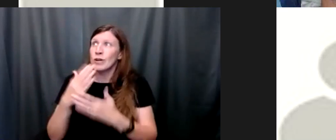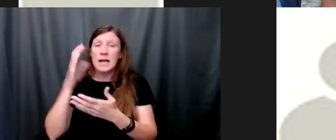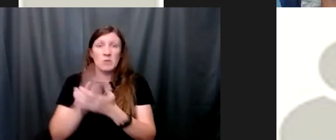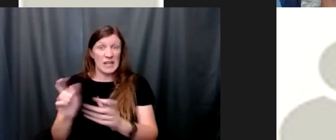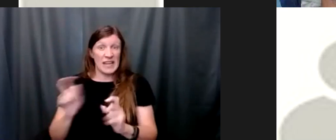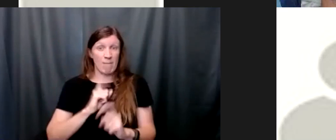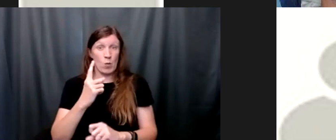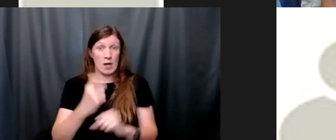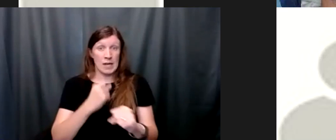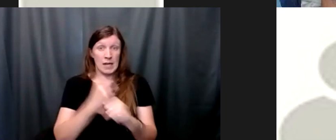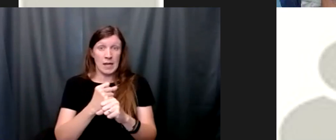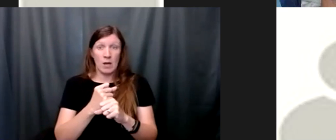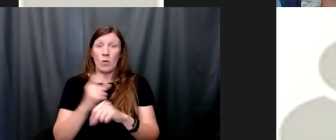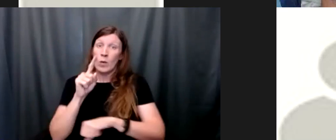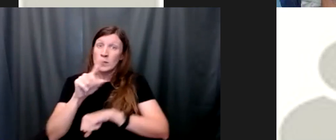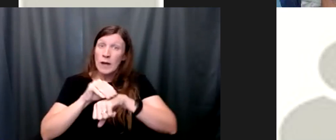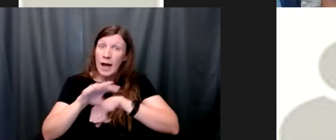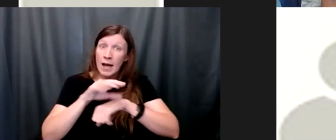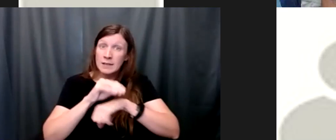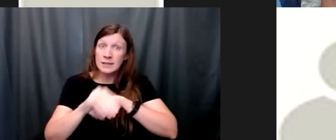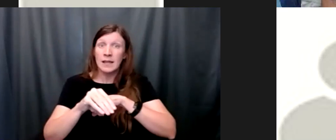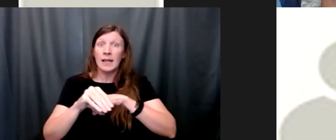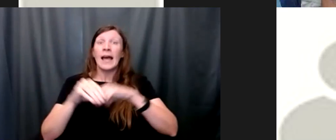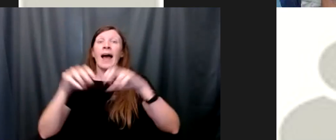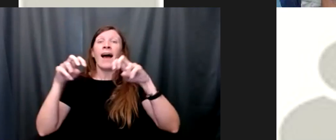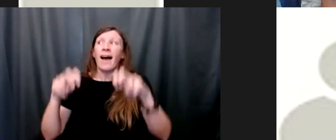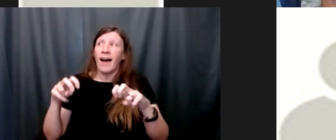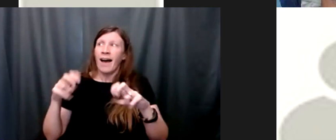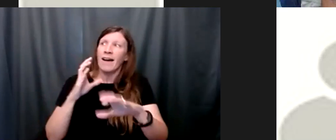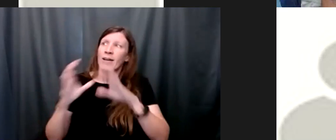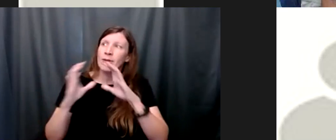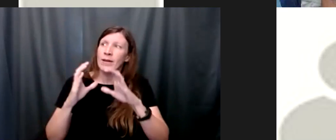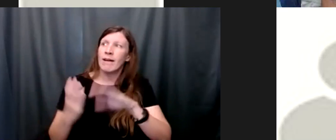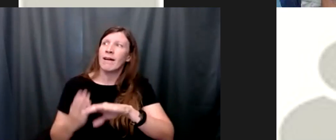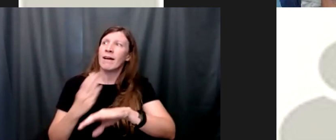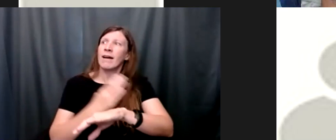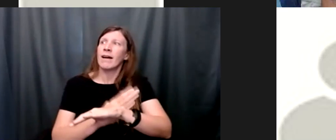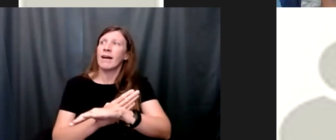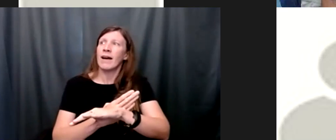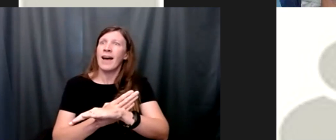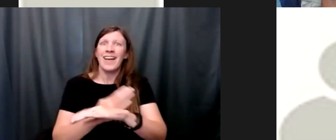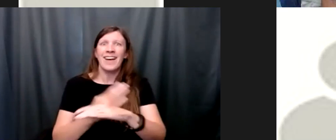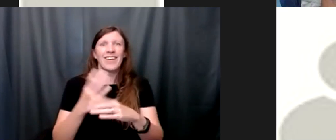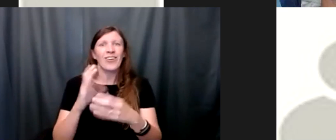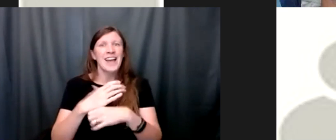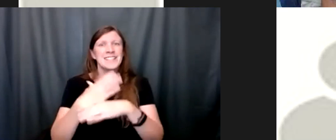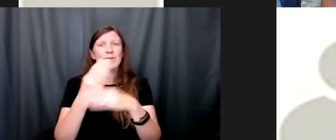counseling and we learned to communicate better crisis averted and then steve jobs invented the iphone